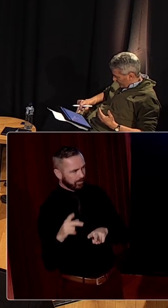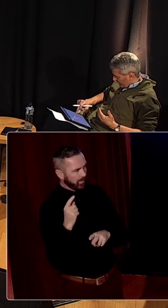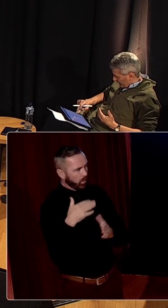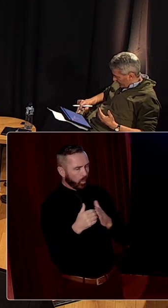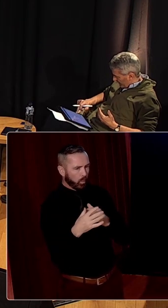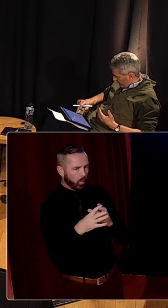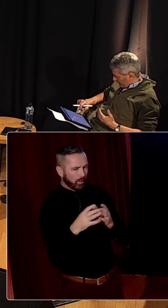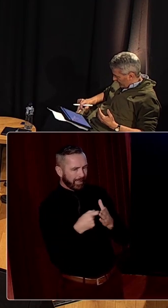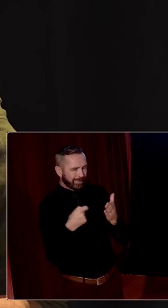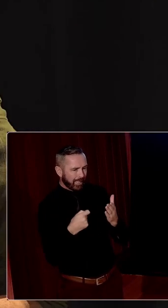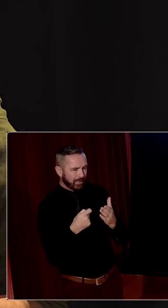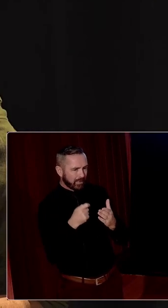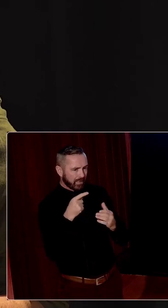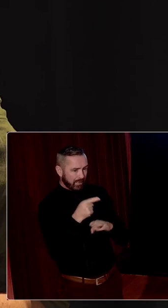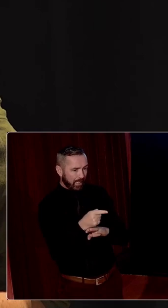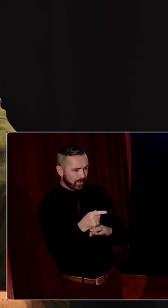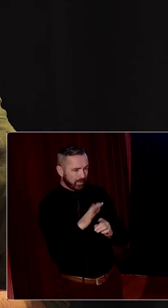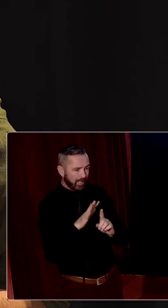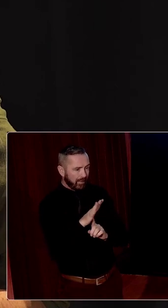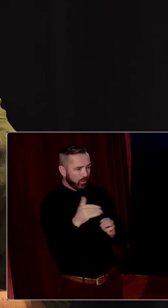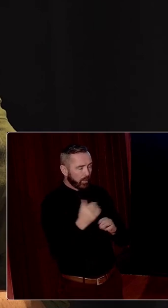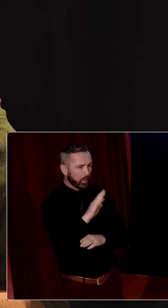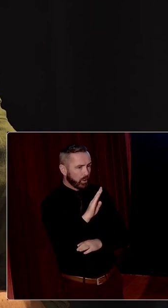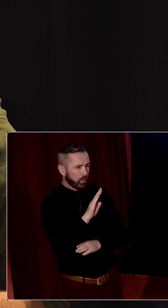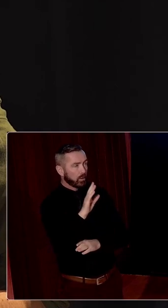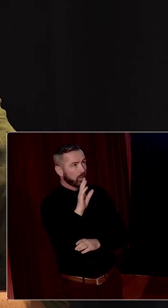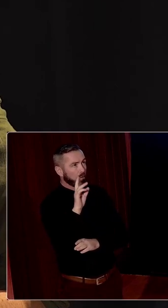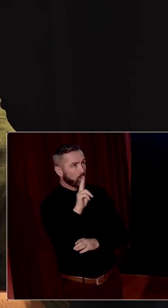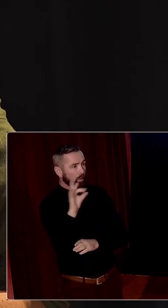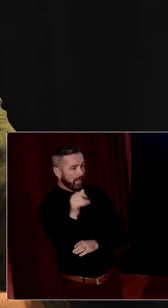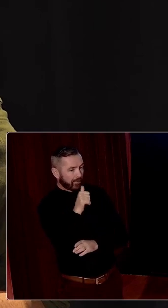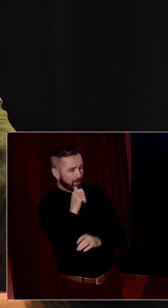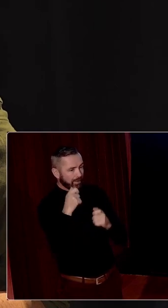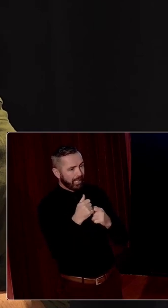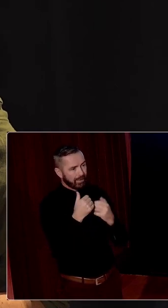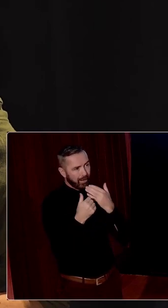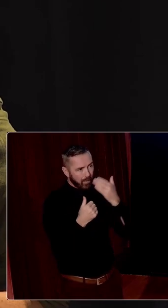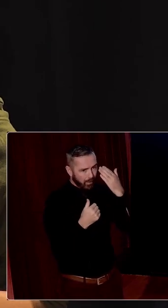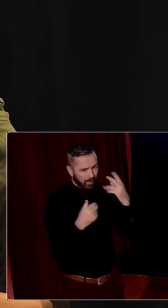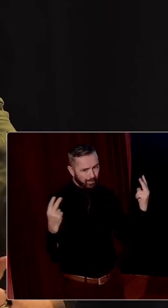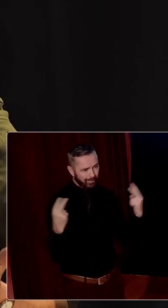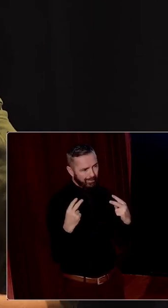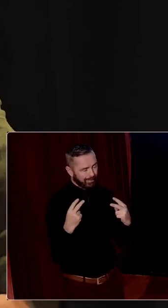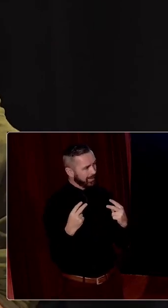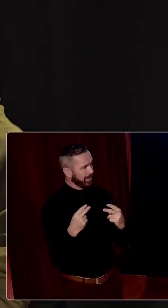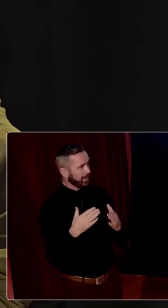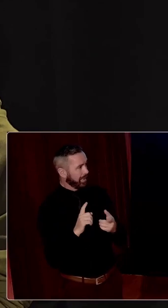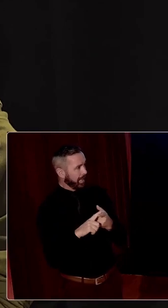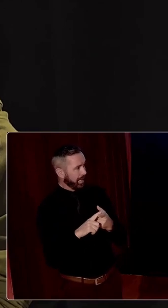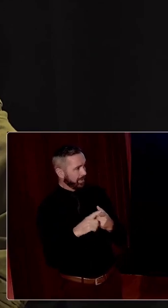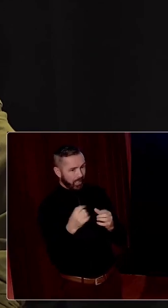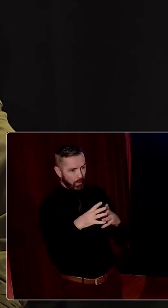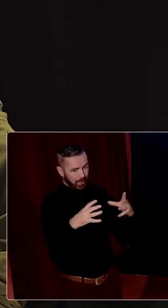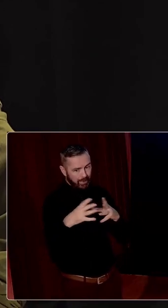due to university education being too influenced by the UK first and then the US big States on a world scale and therefore presumably